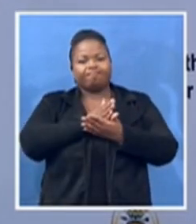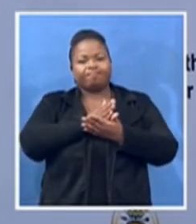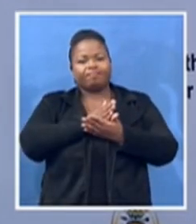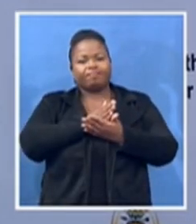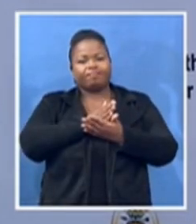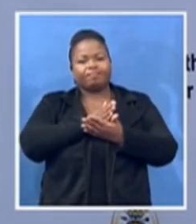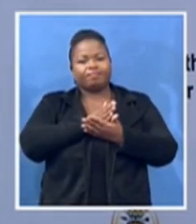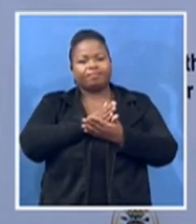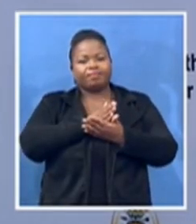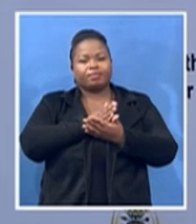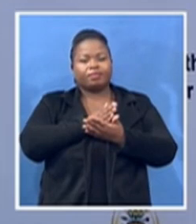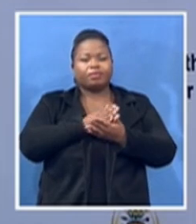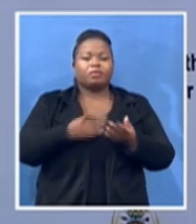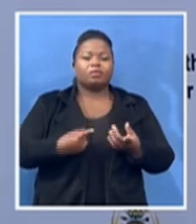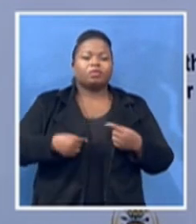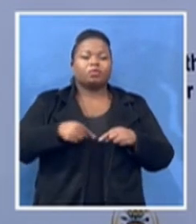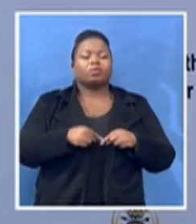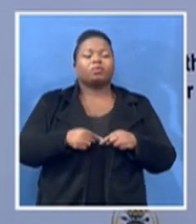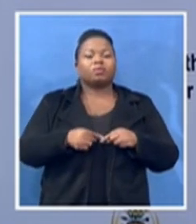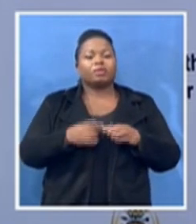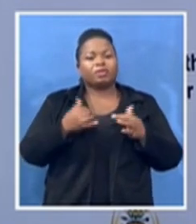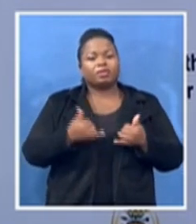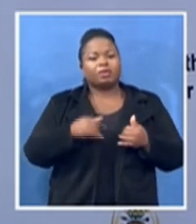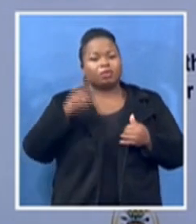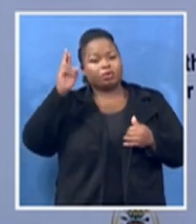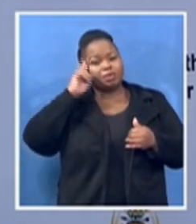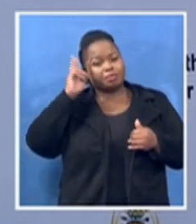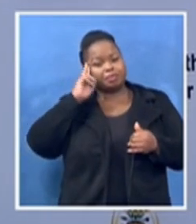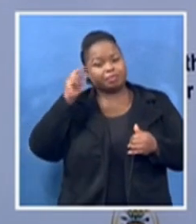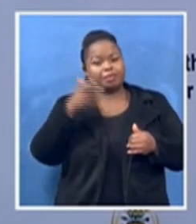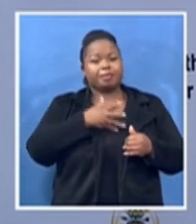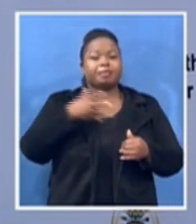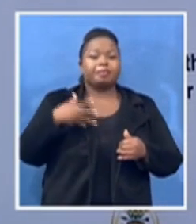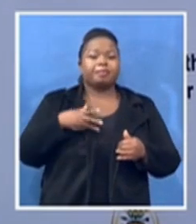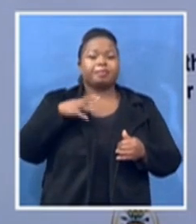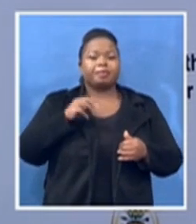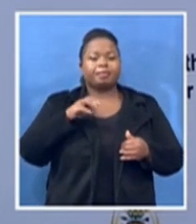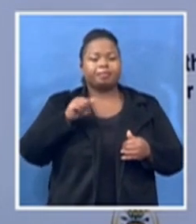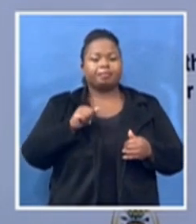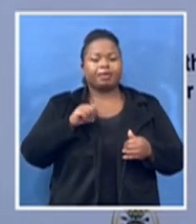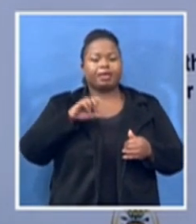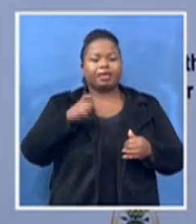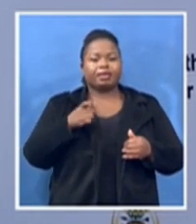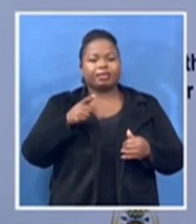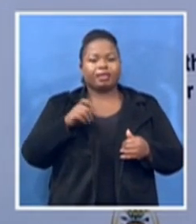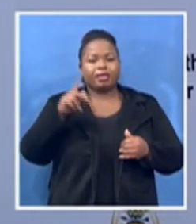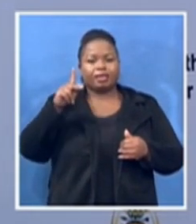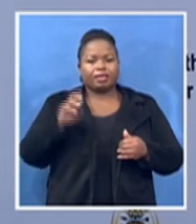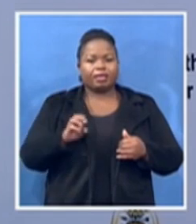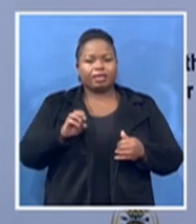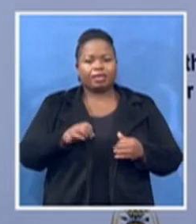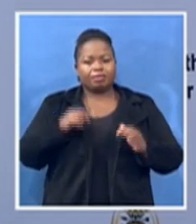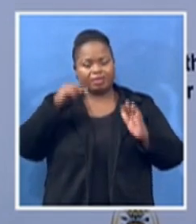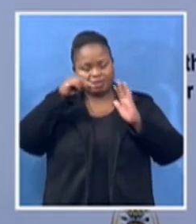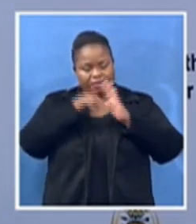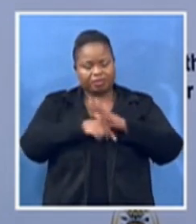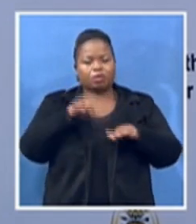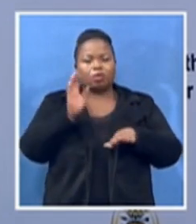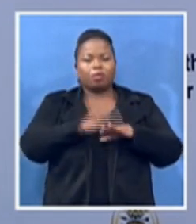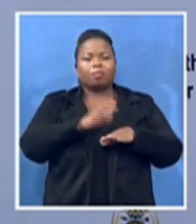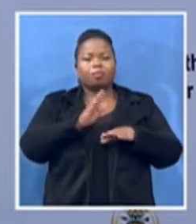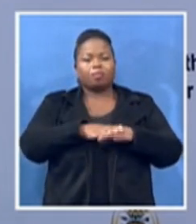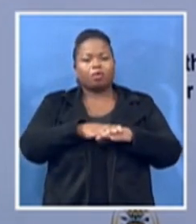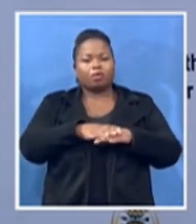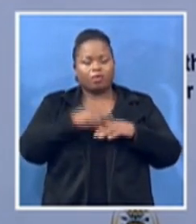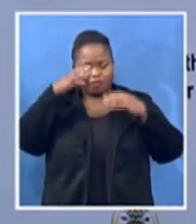and remembrance of Ma-Shalot Ma-Kweke, to intensify the struggle which she lived to